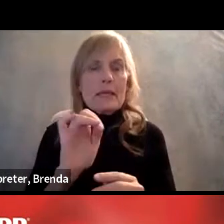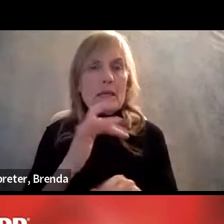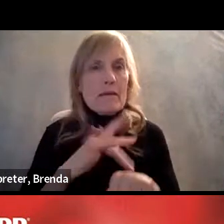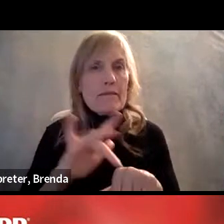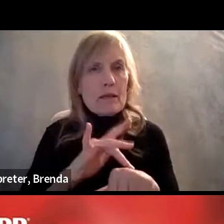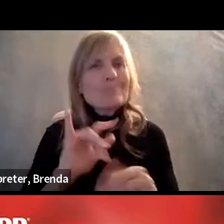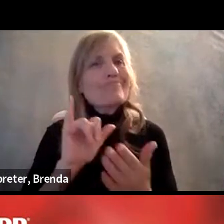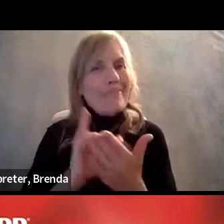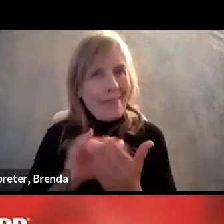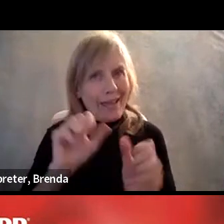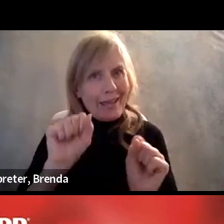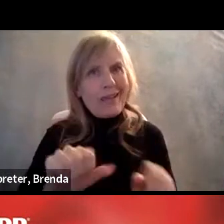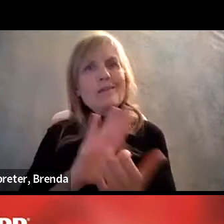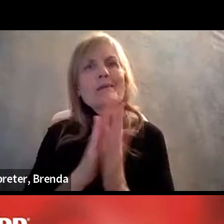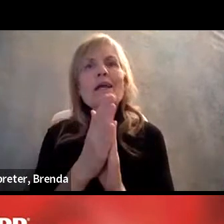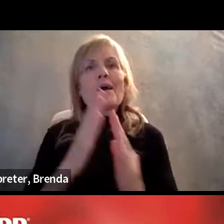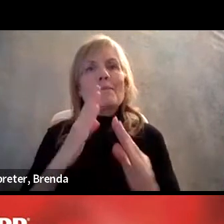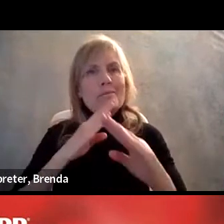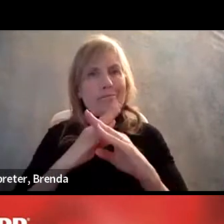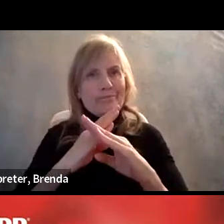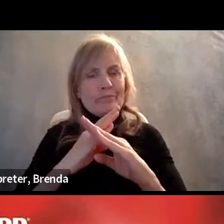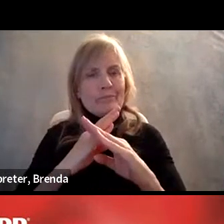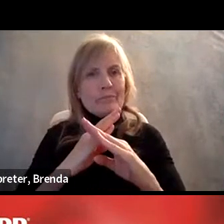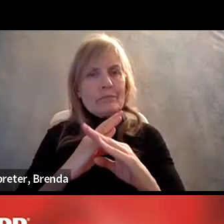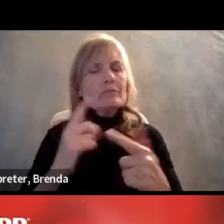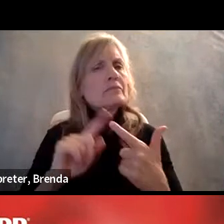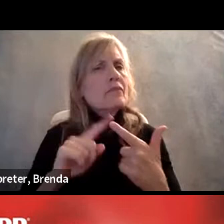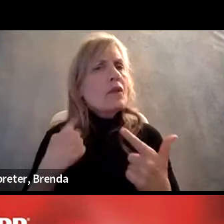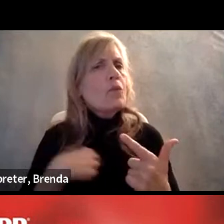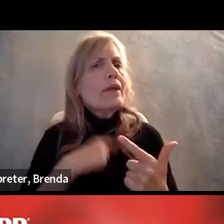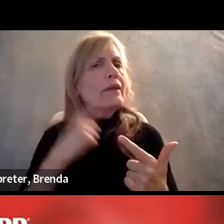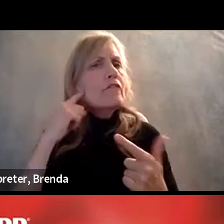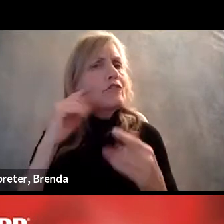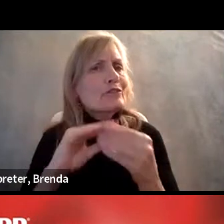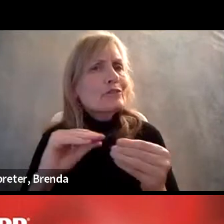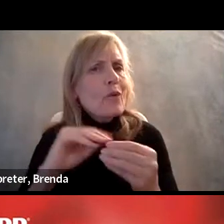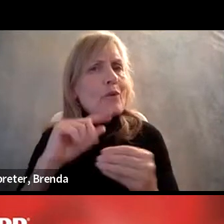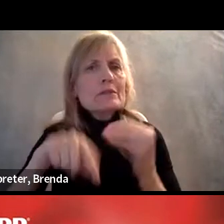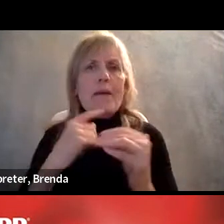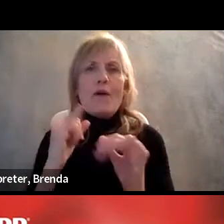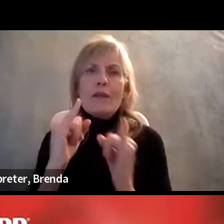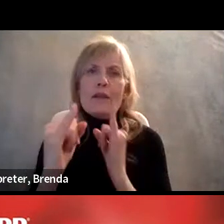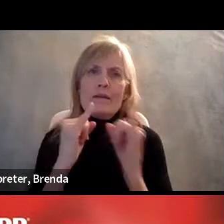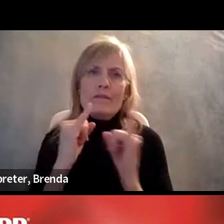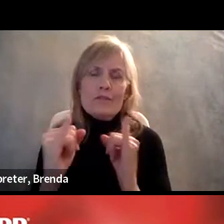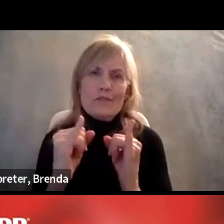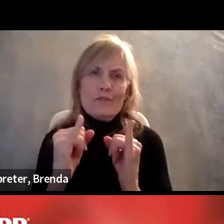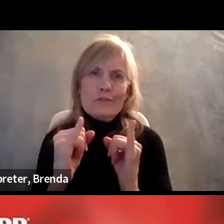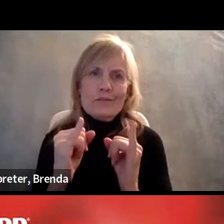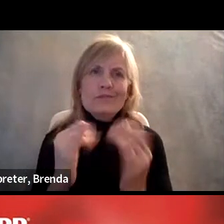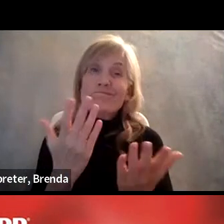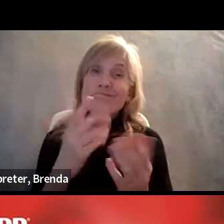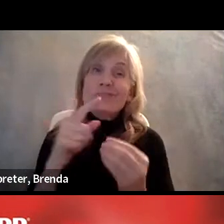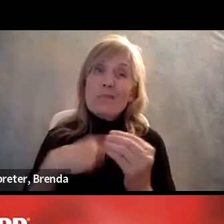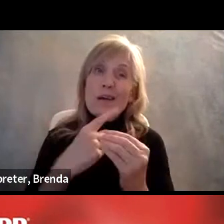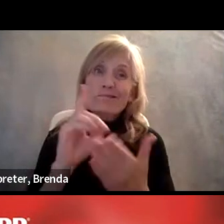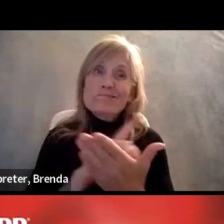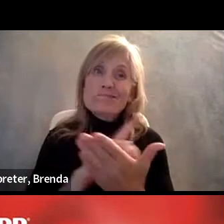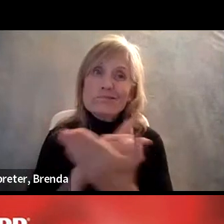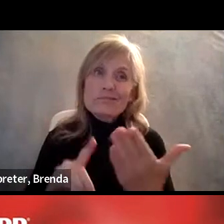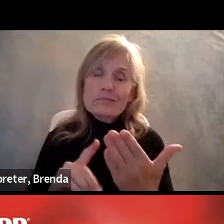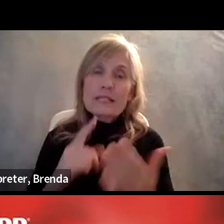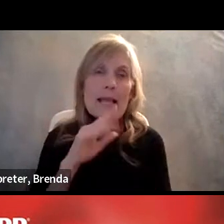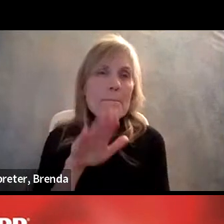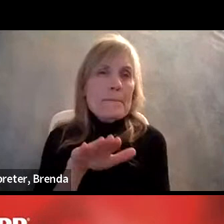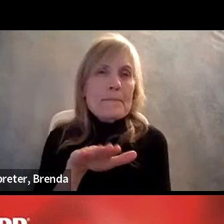we have also heard of in the interview stage, um, even comments as, you know, blatantly discriminatory is, well, why don't you just come back once